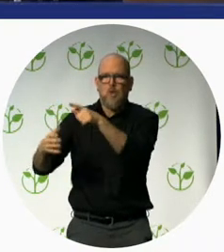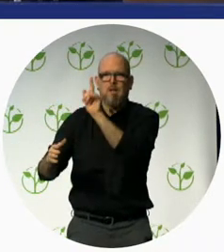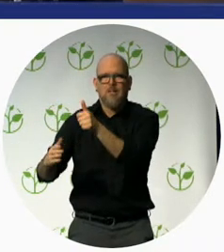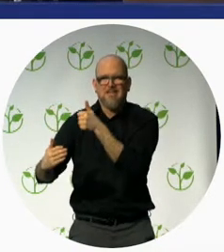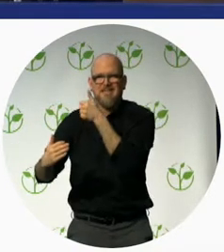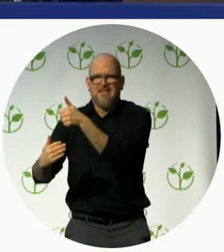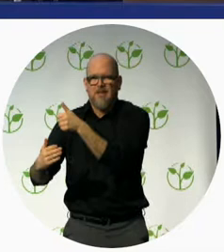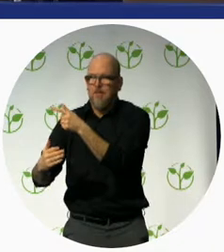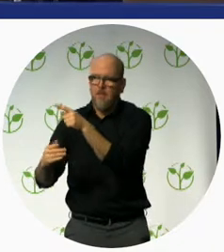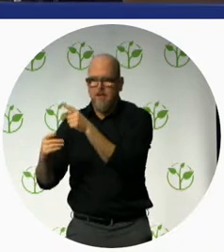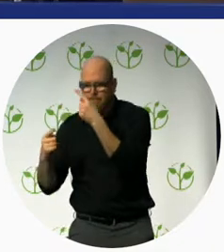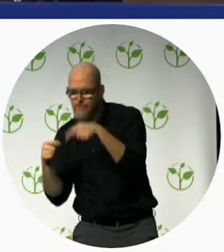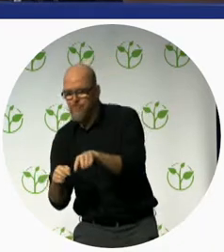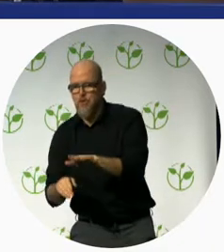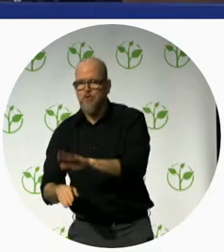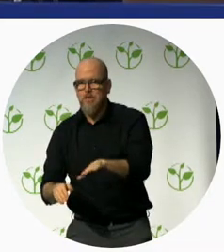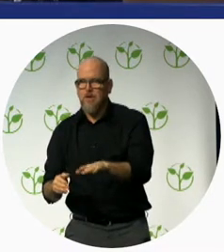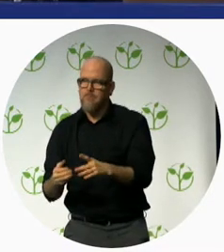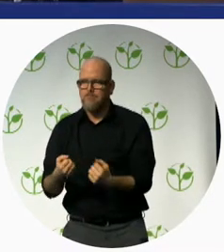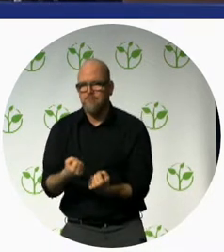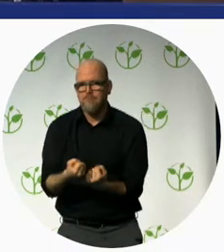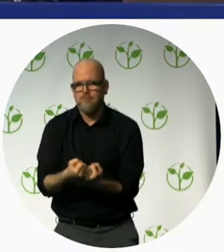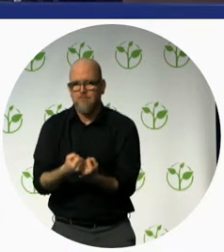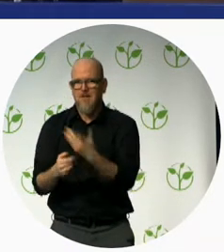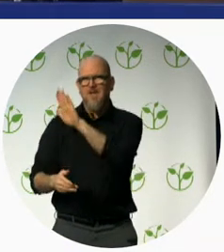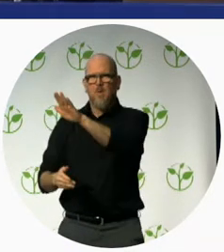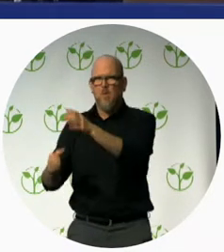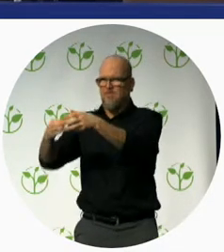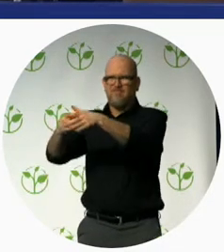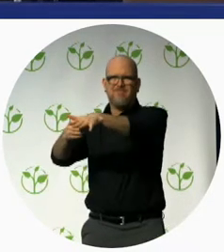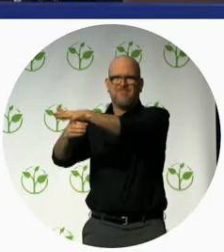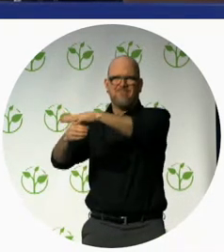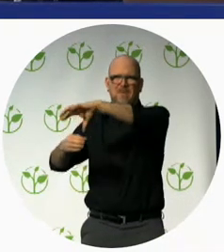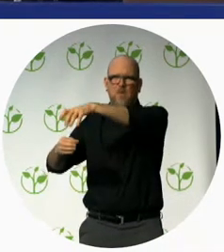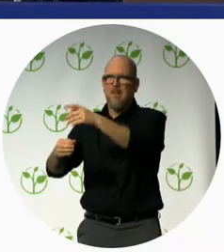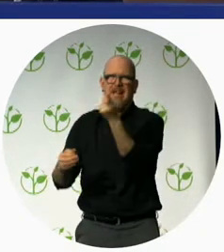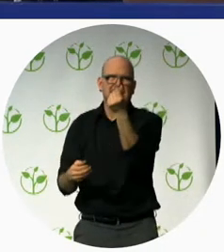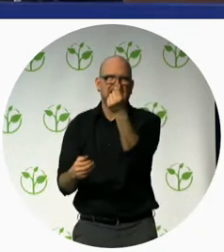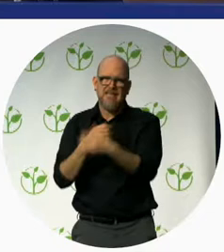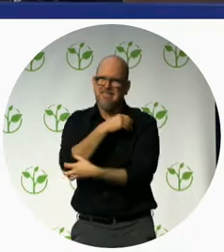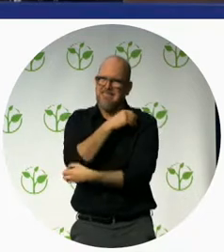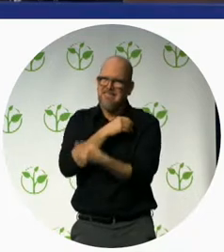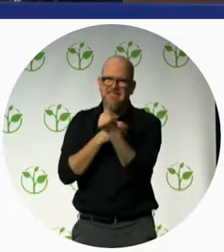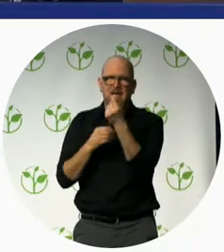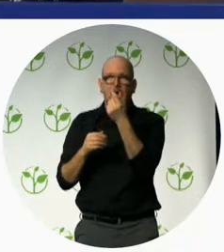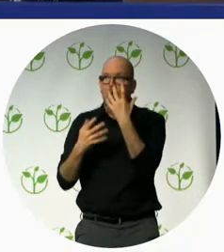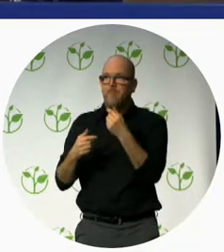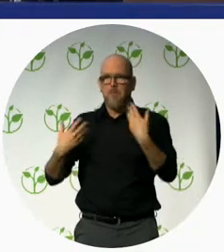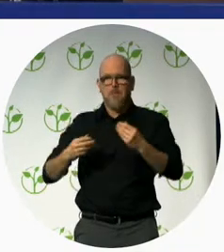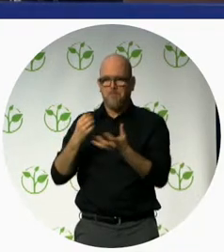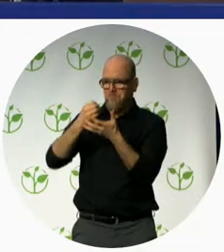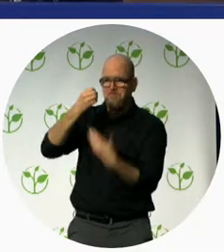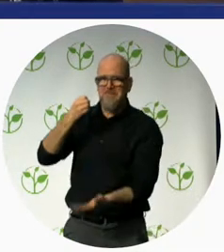in many low and middle income countries we simply don't have enough resources we simply don't have enough trained health